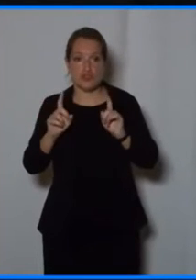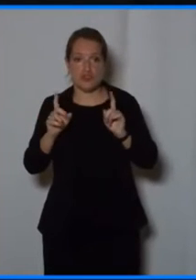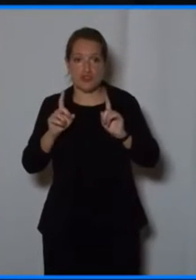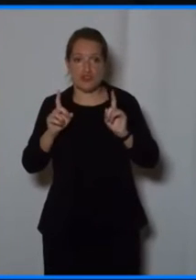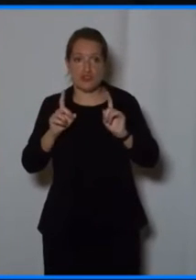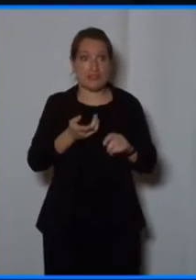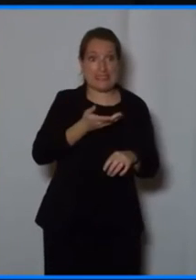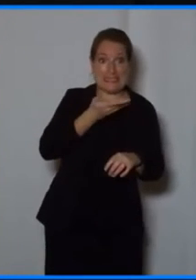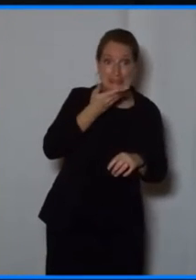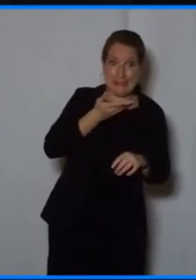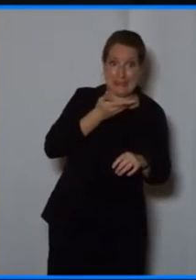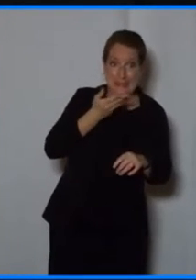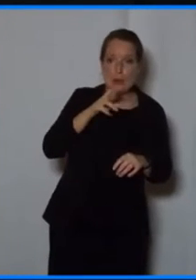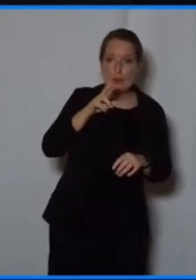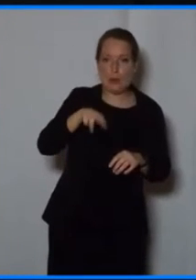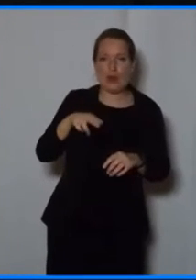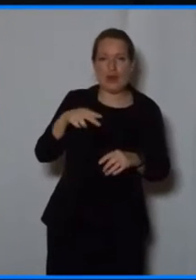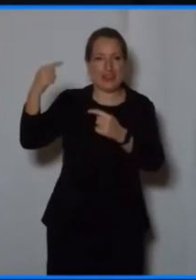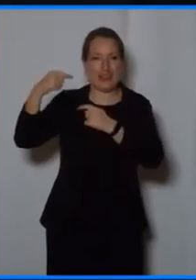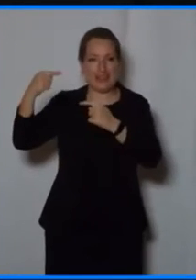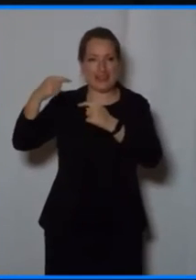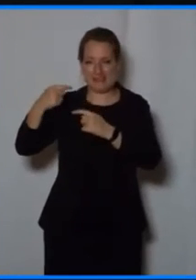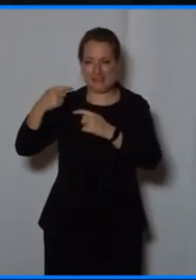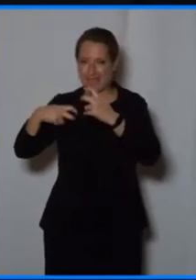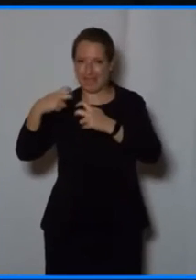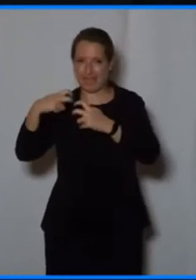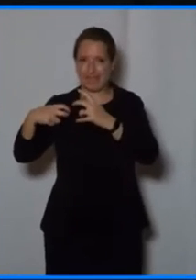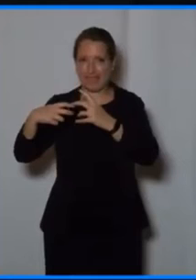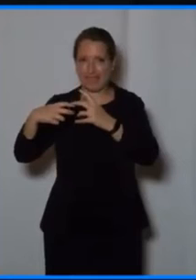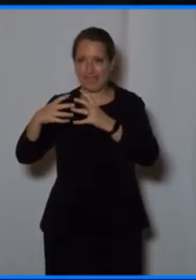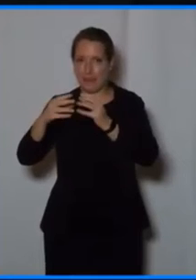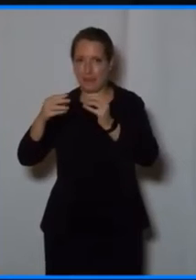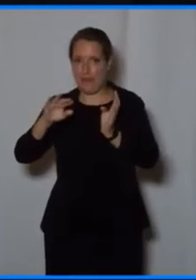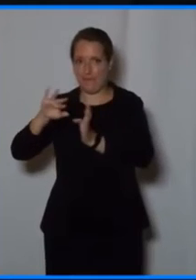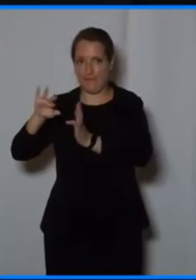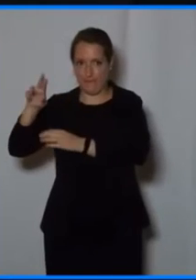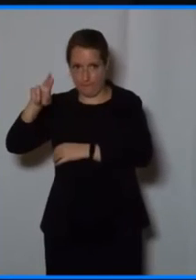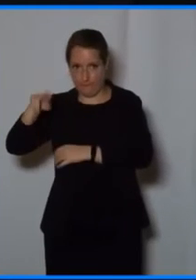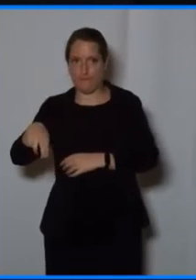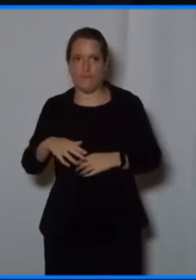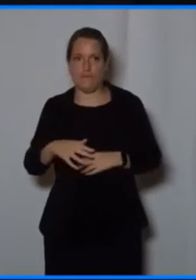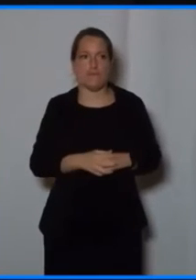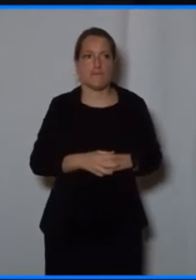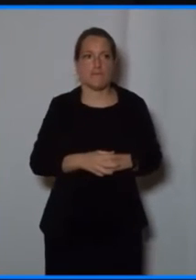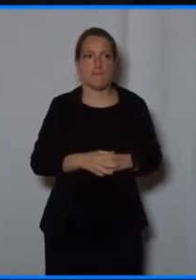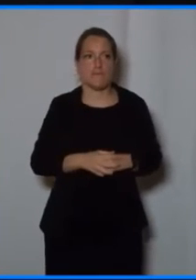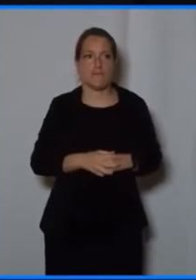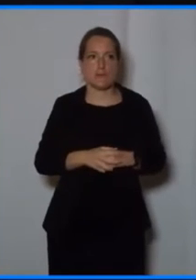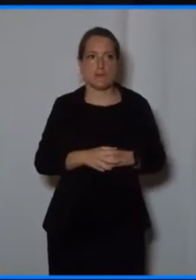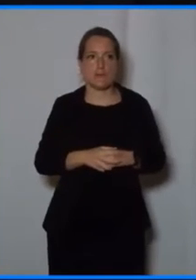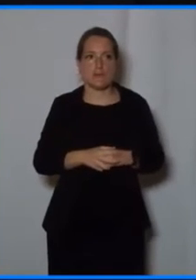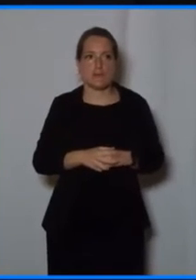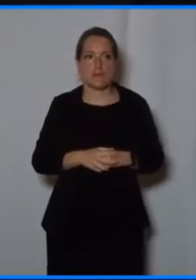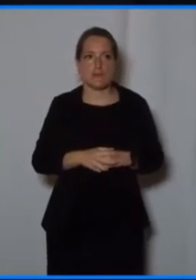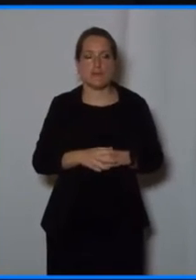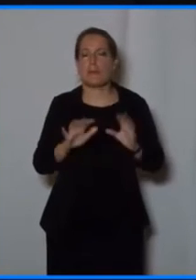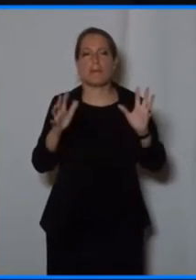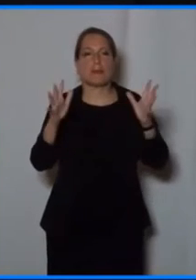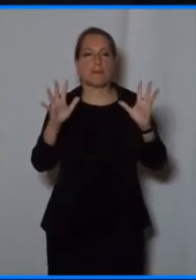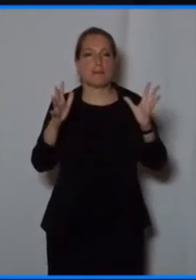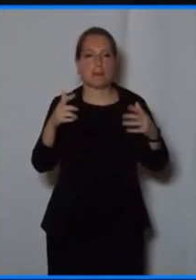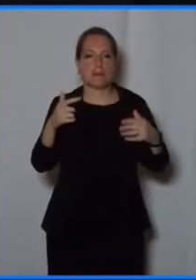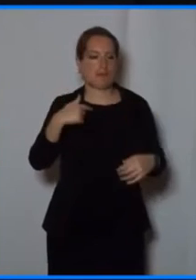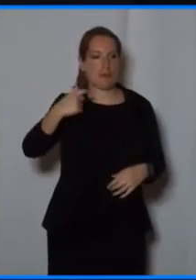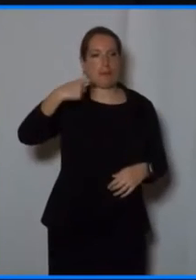now. Let's say I'm a very good mathematics teacher, you know, and I just heard Philip saying that digitization of